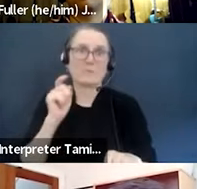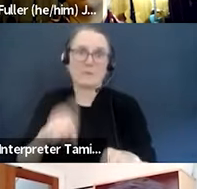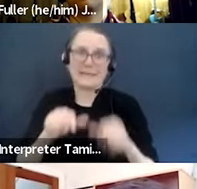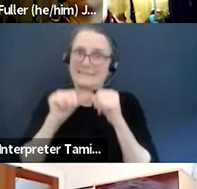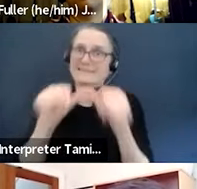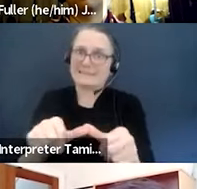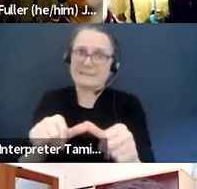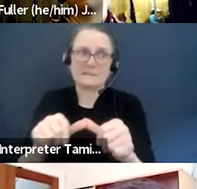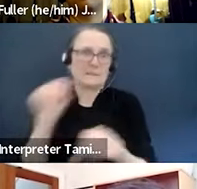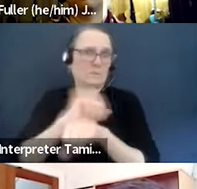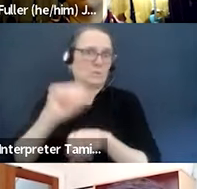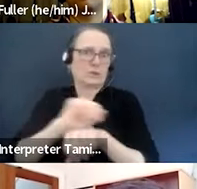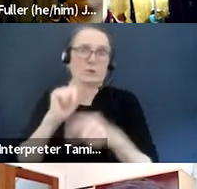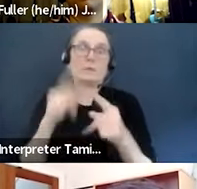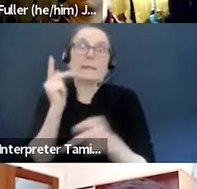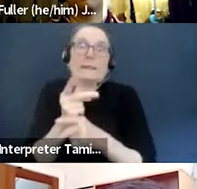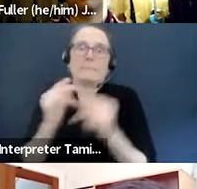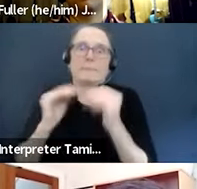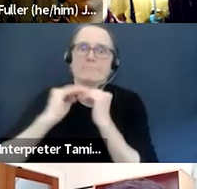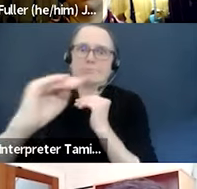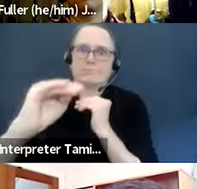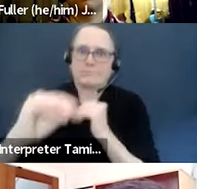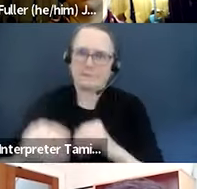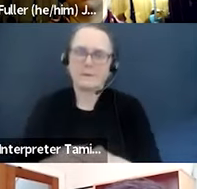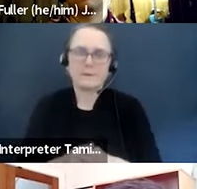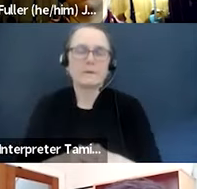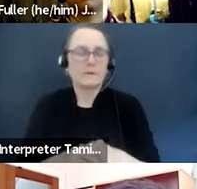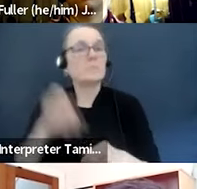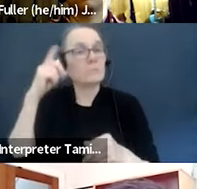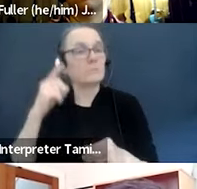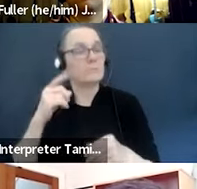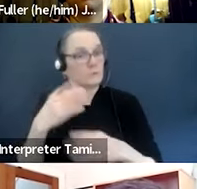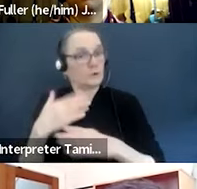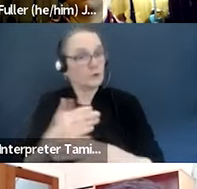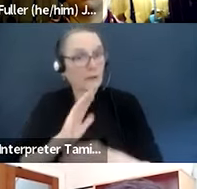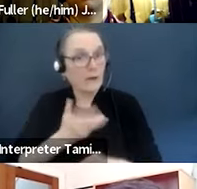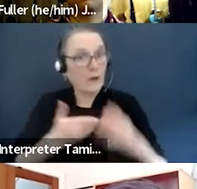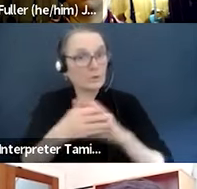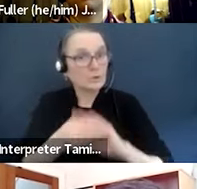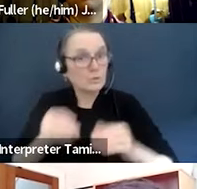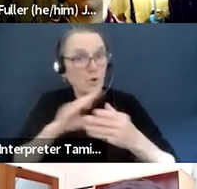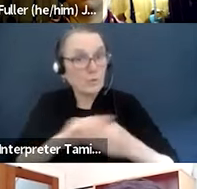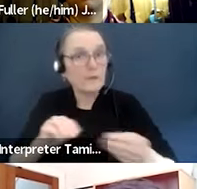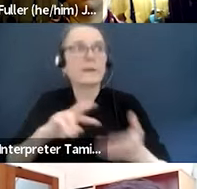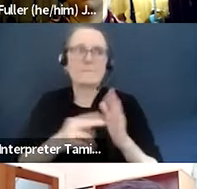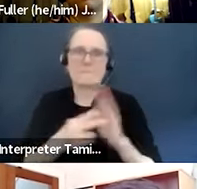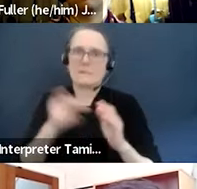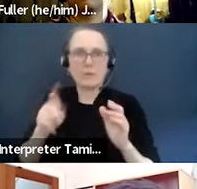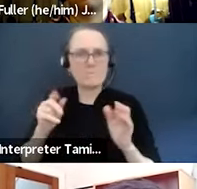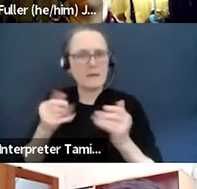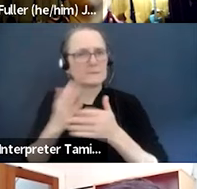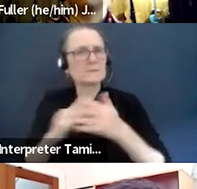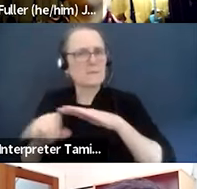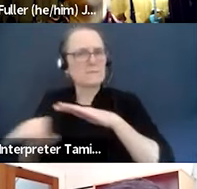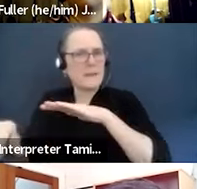ability to tell our collective story hinges on us being able to tell a collective story. Right. We have to